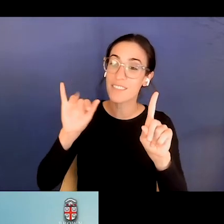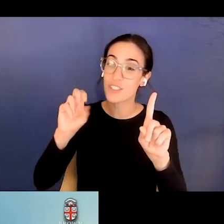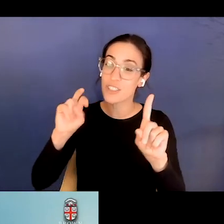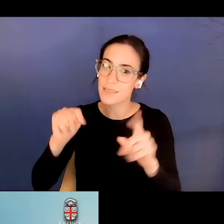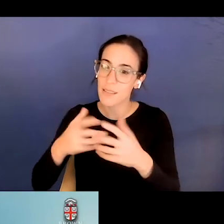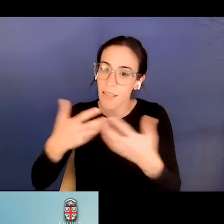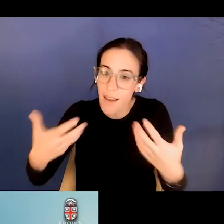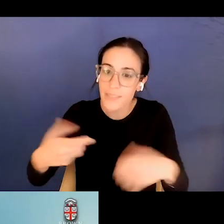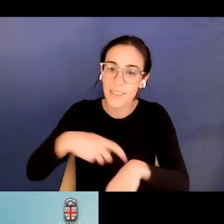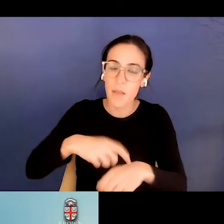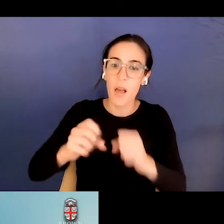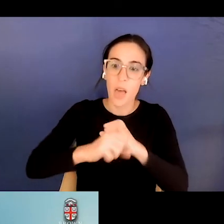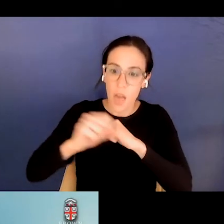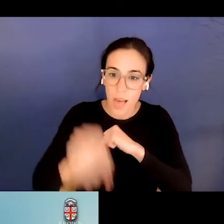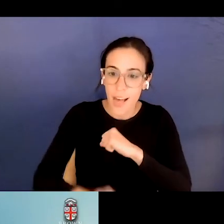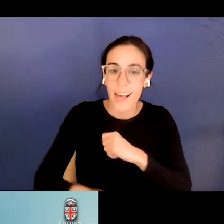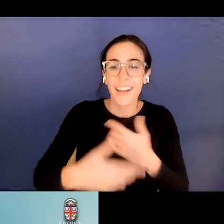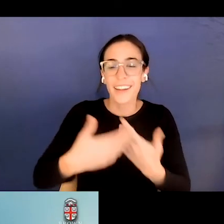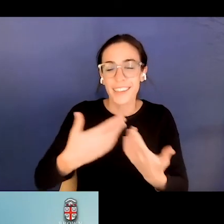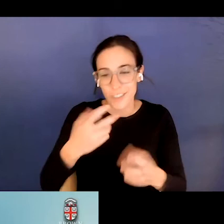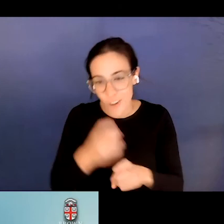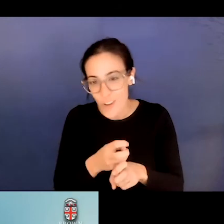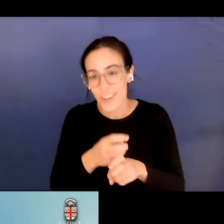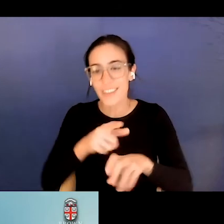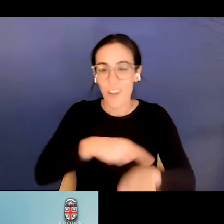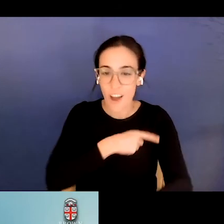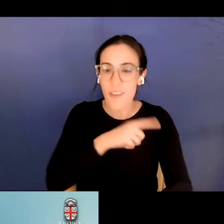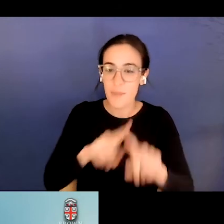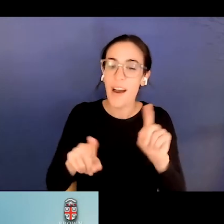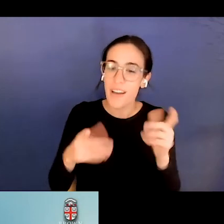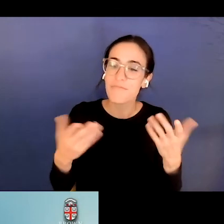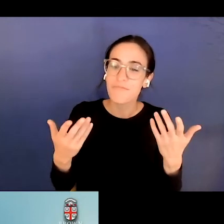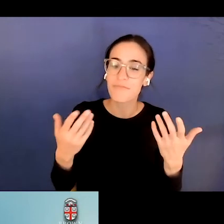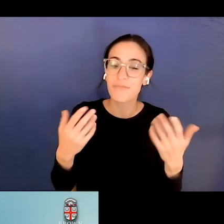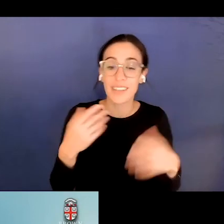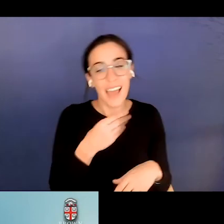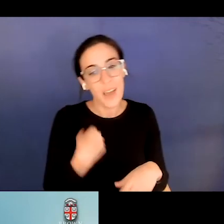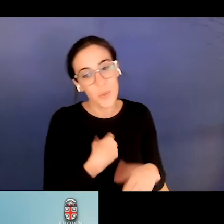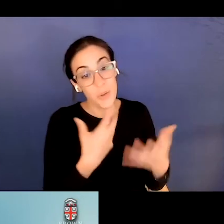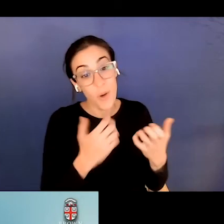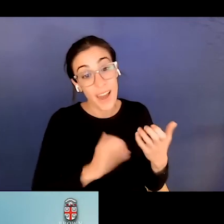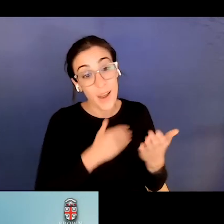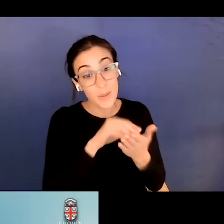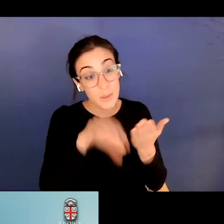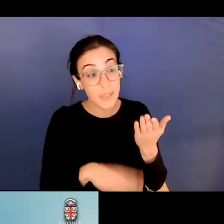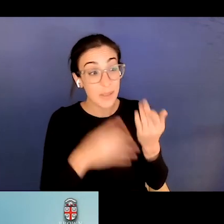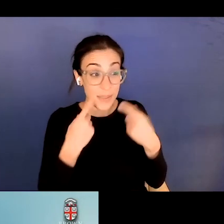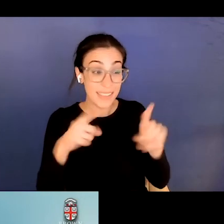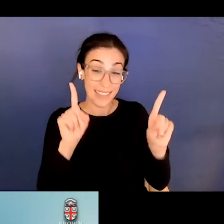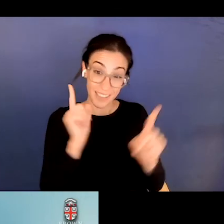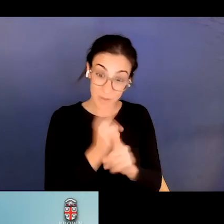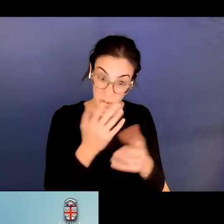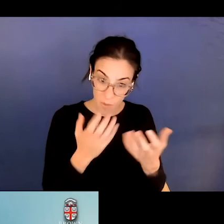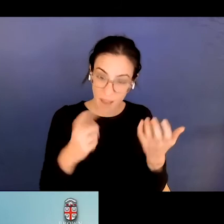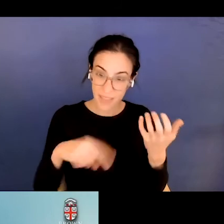know, it's painful at the end of the semester, but it's a good thing. And we want, we want our students to succeed, right? We want them to do well in these,